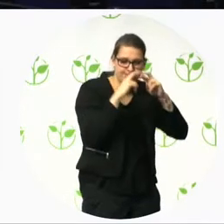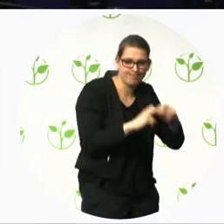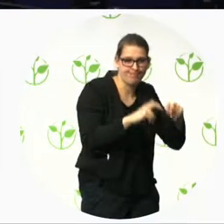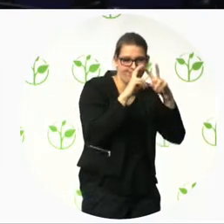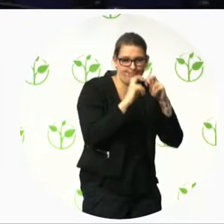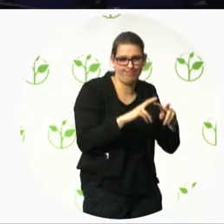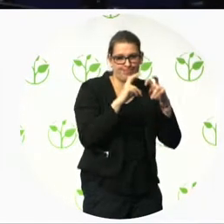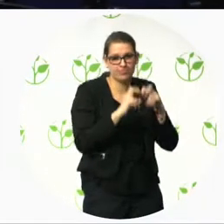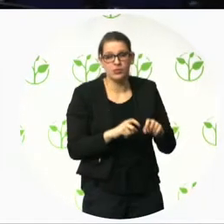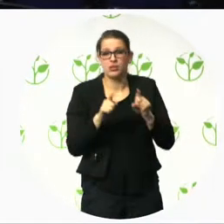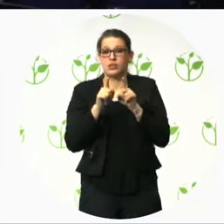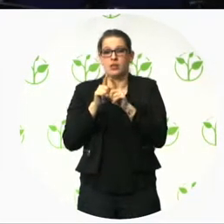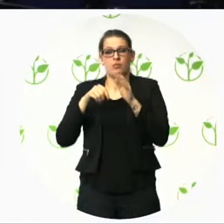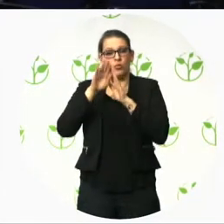is yours.